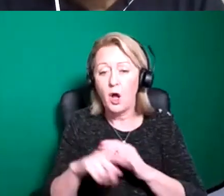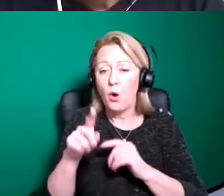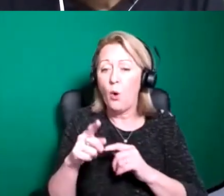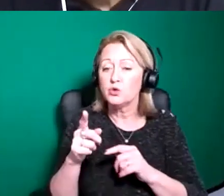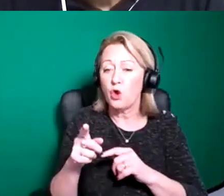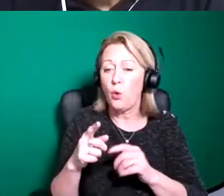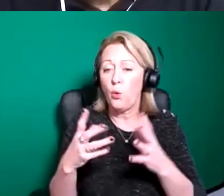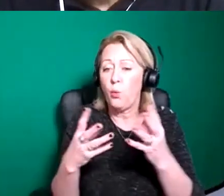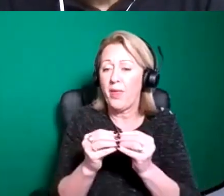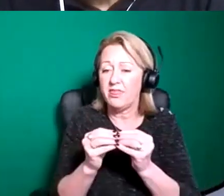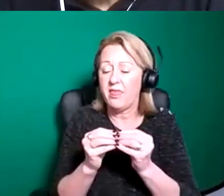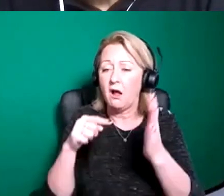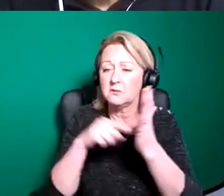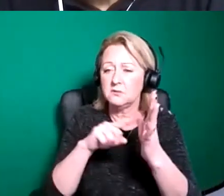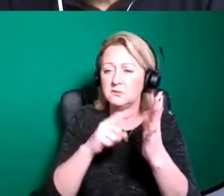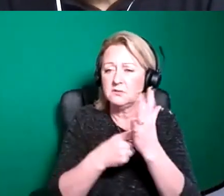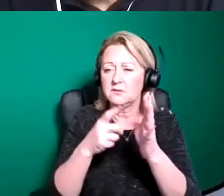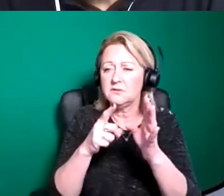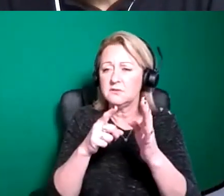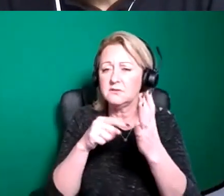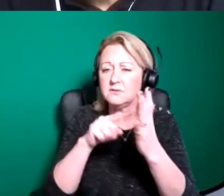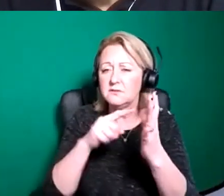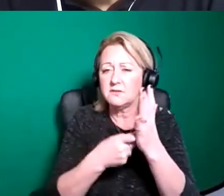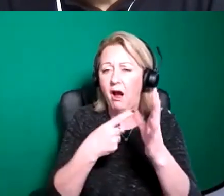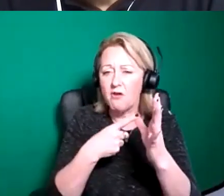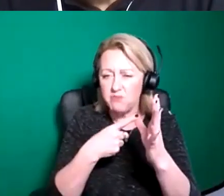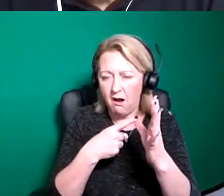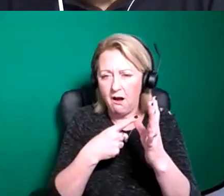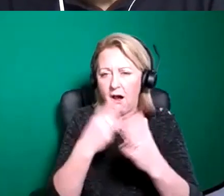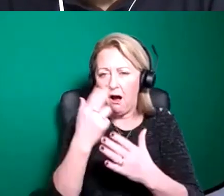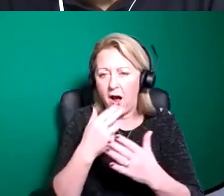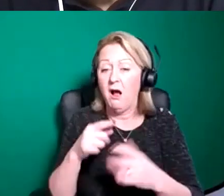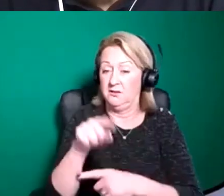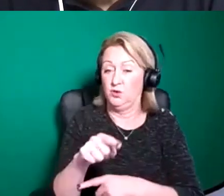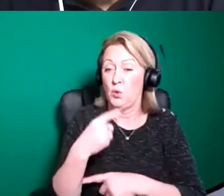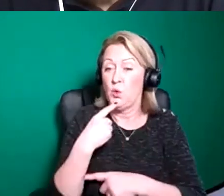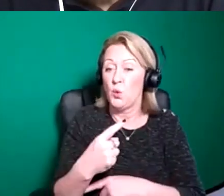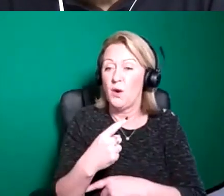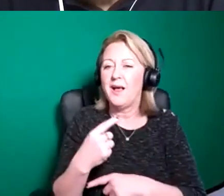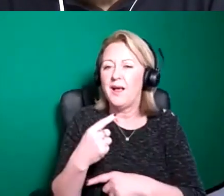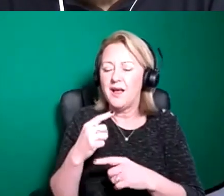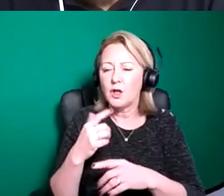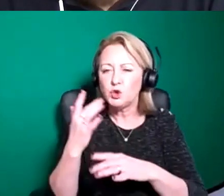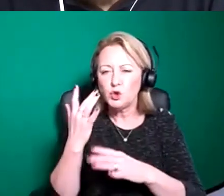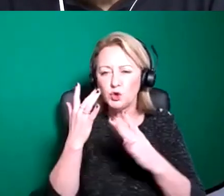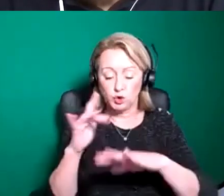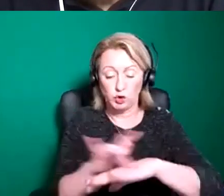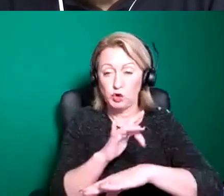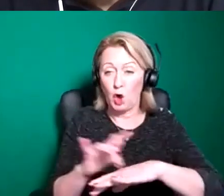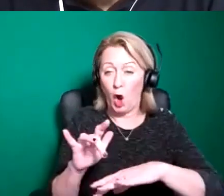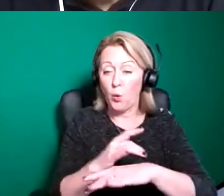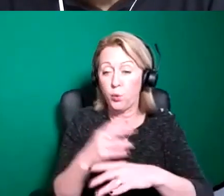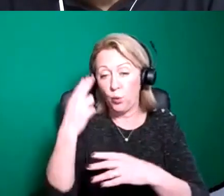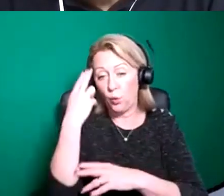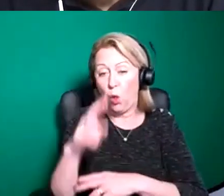to hope to do sorry a show called final farewell and a lot of work we're looking for is diverse work but it's not all